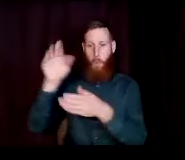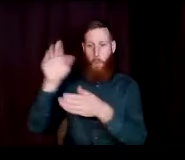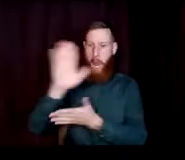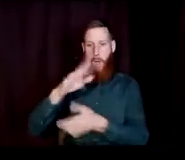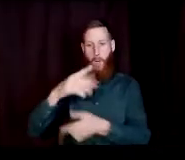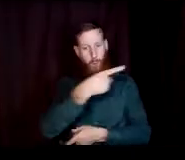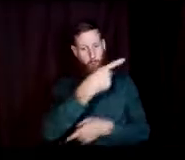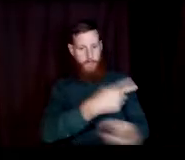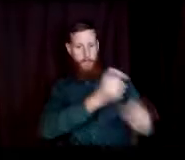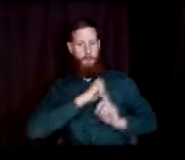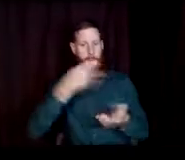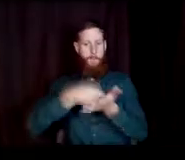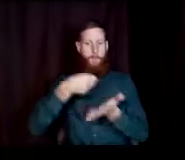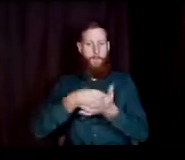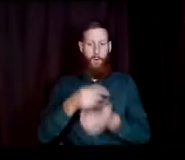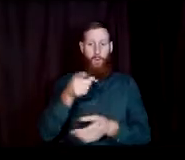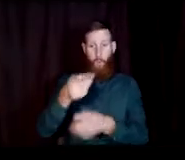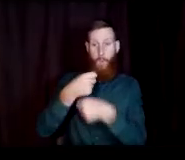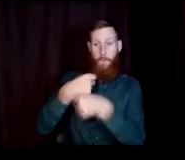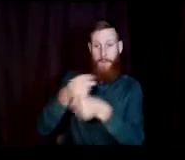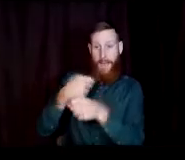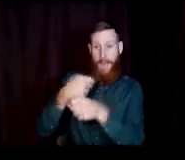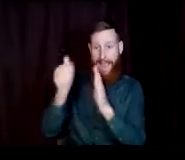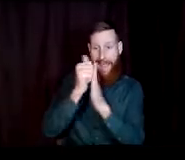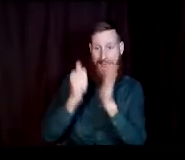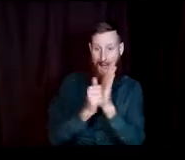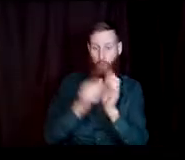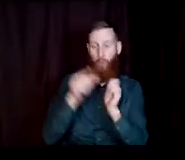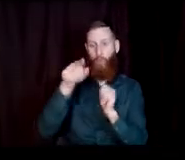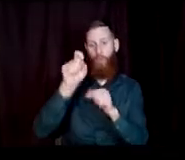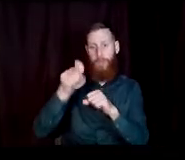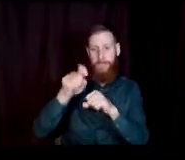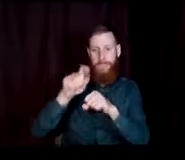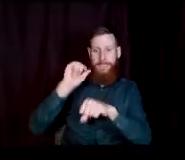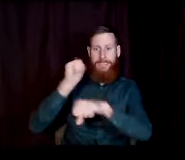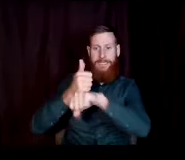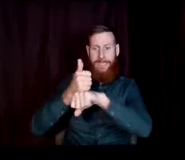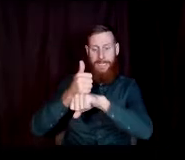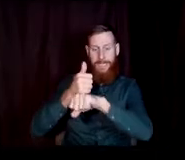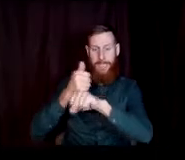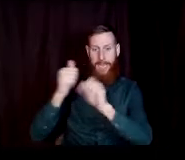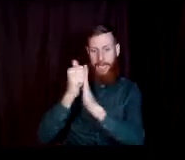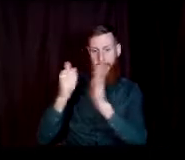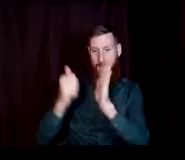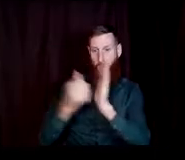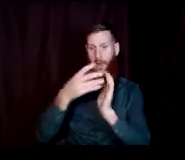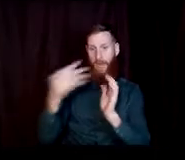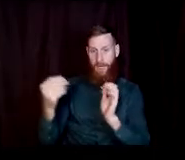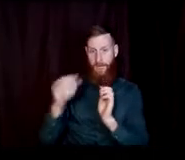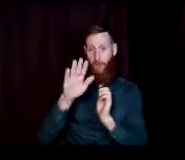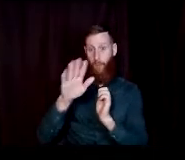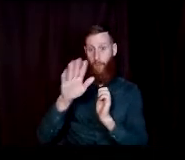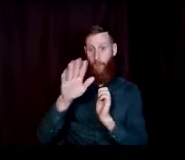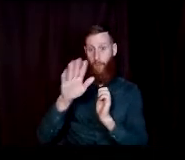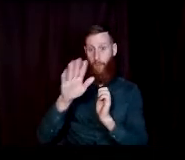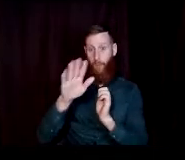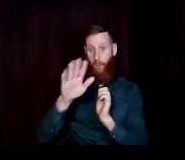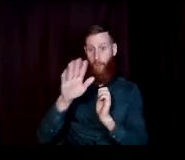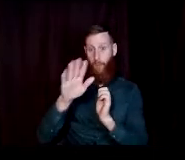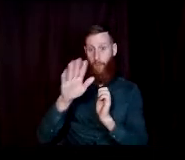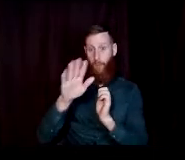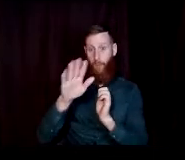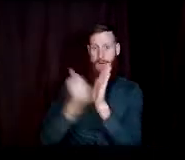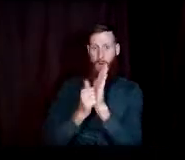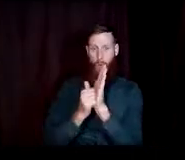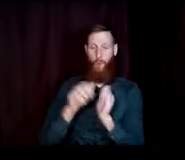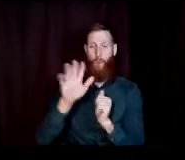if you create an account you're going to need to create an account and your parent may need to create an account your parent will